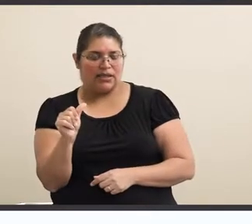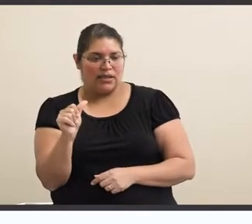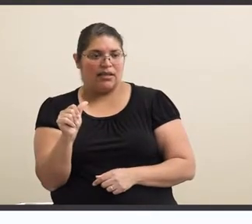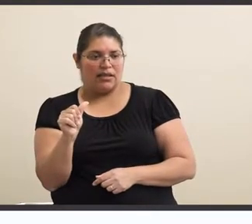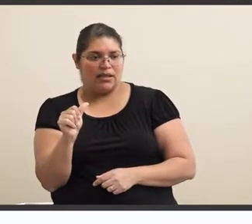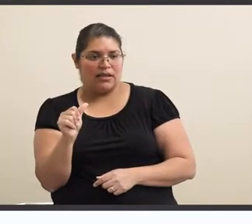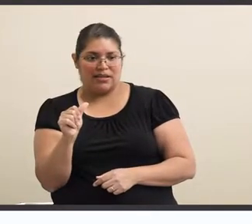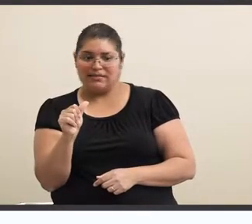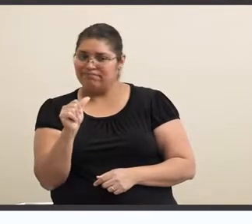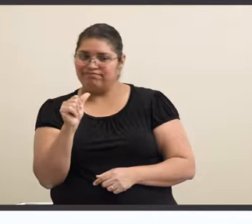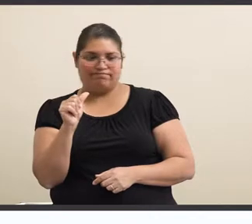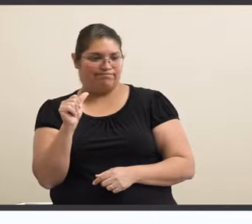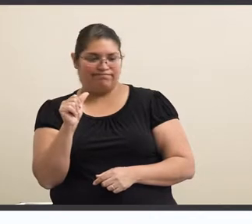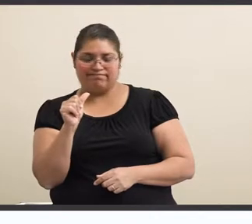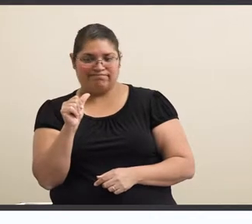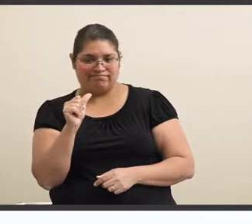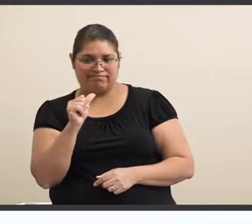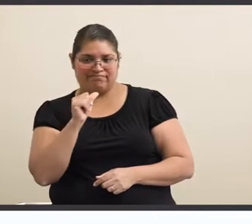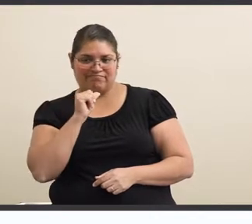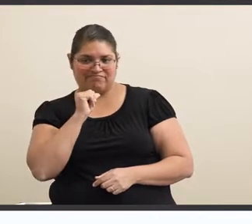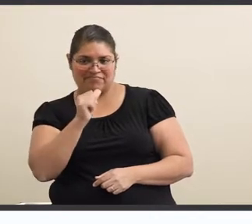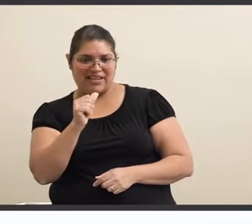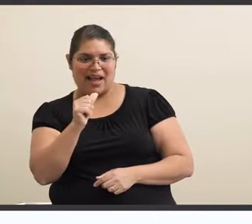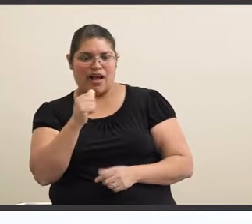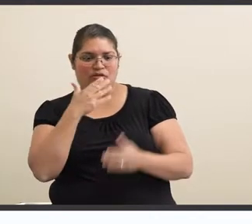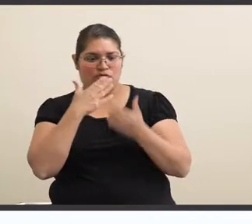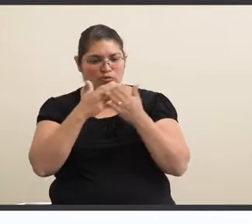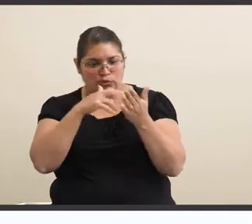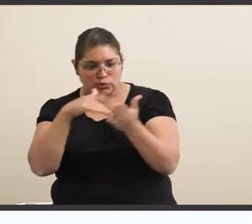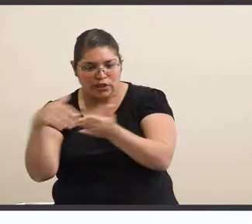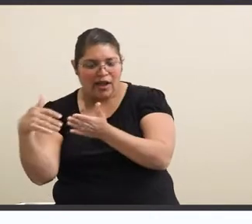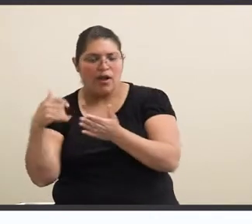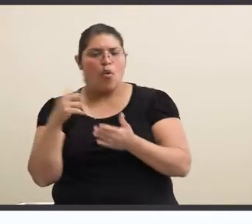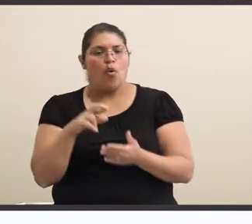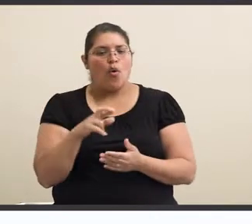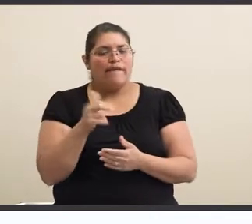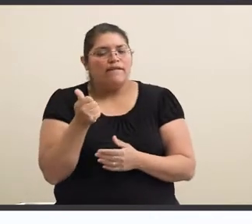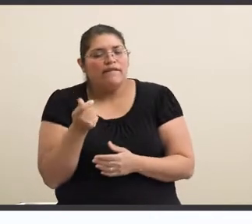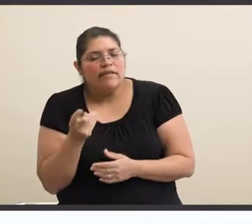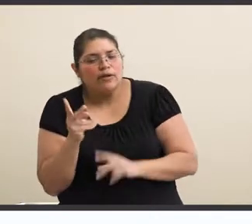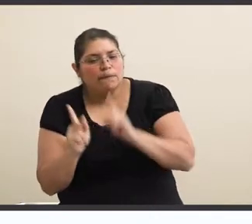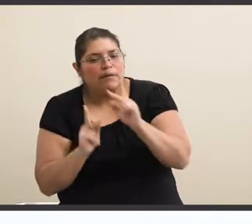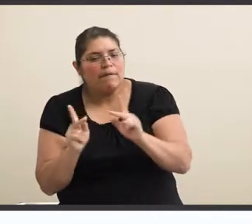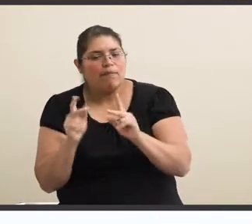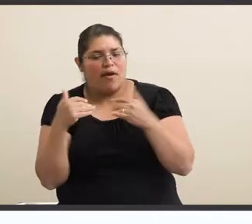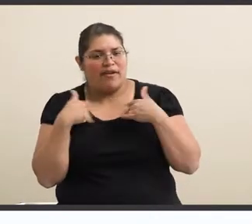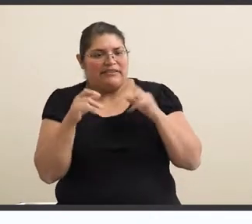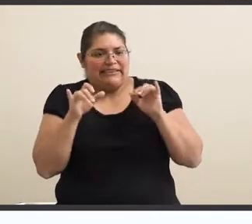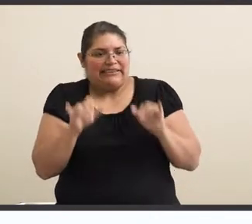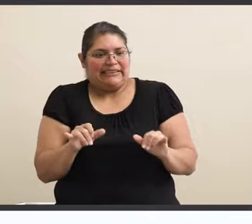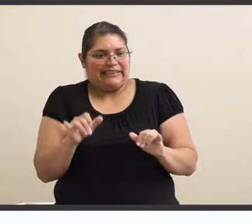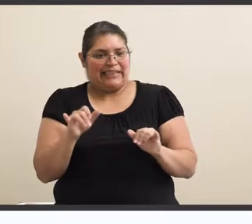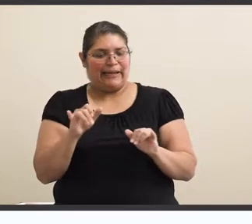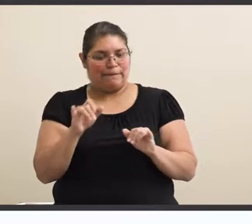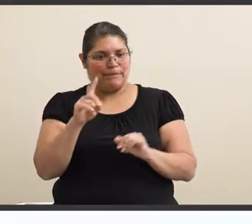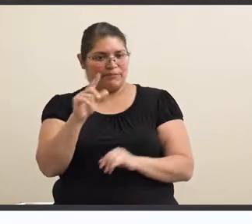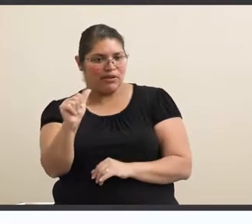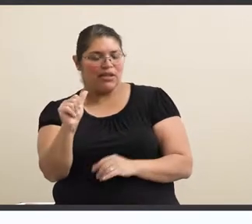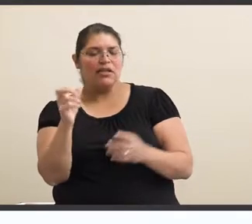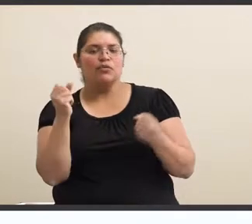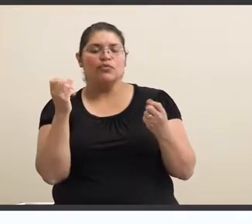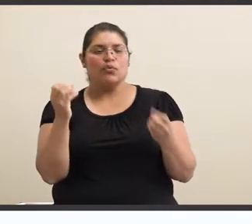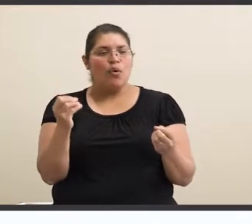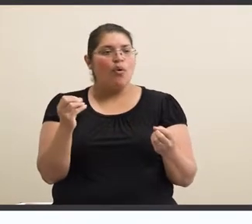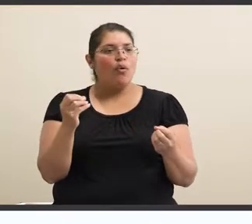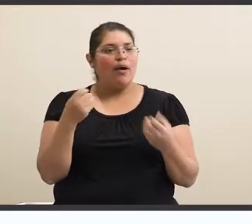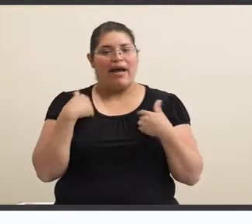not well studied or there are very few people with the same visual disability I have. Therefore there